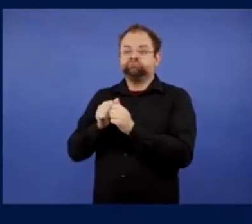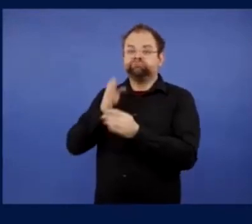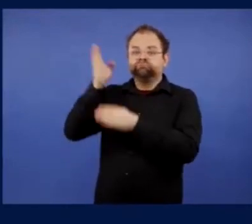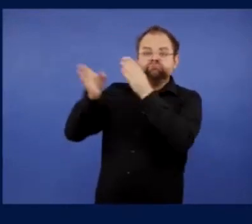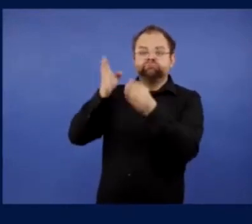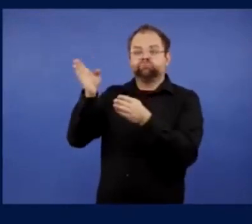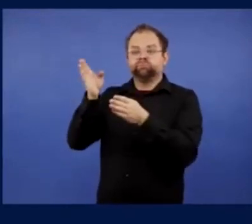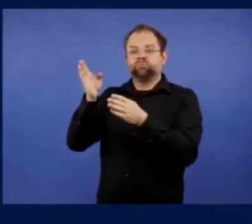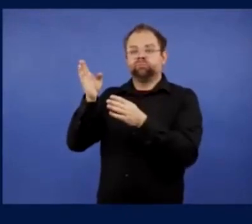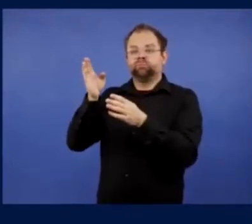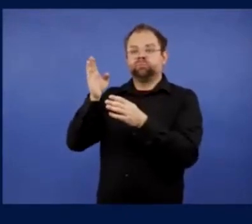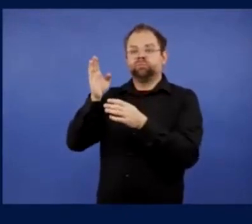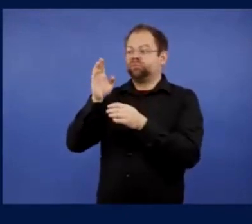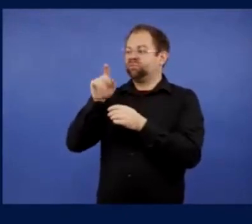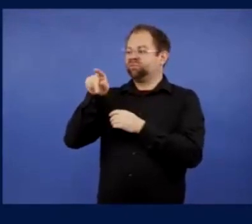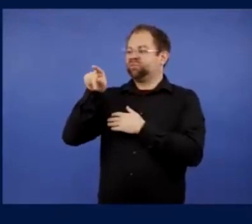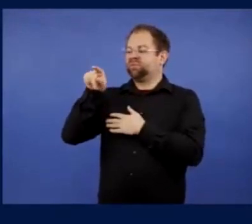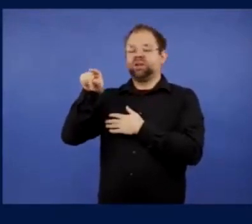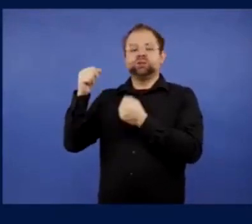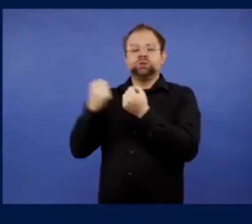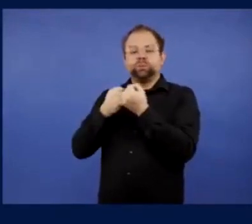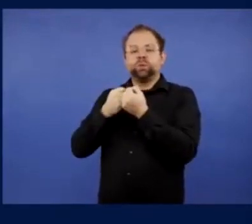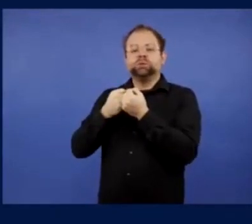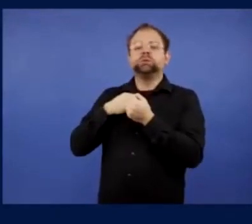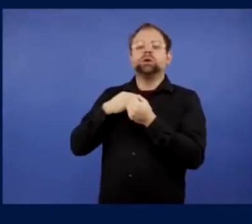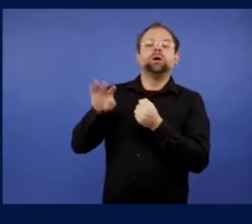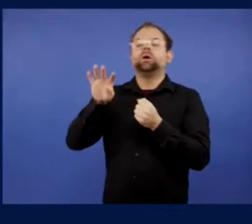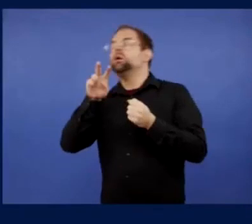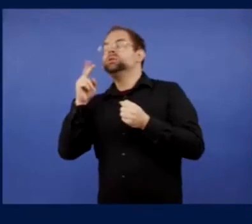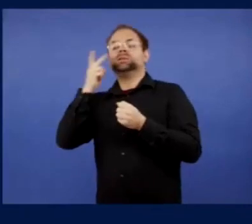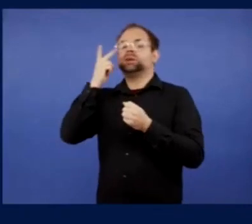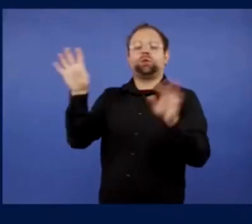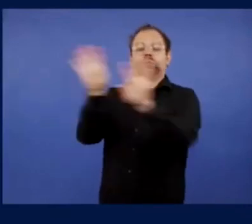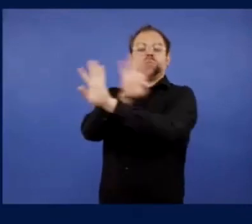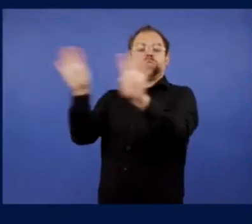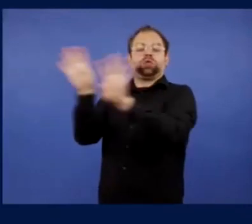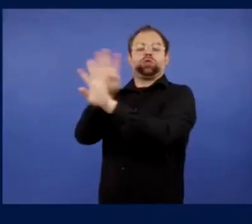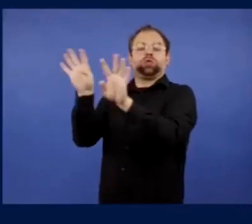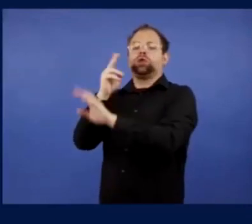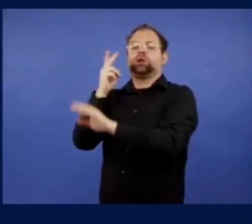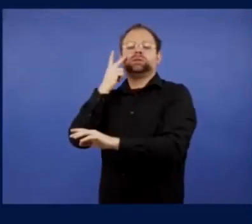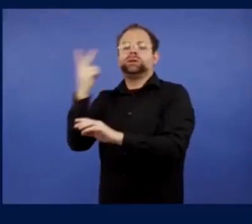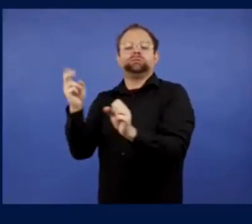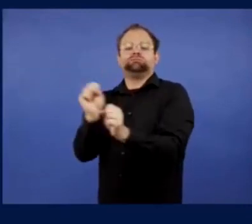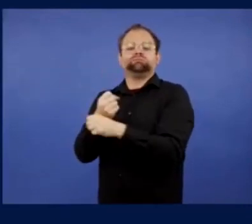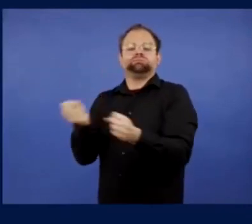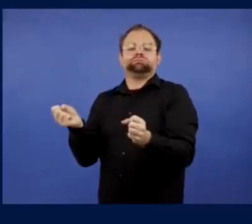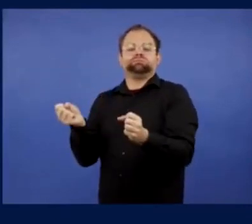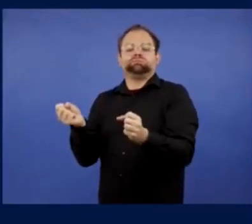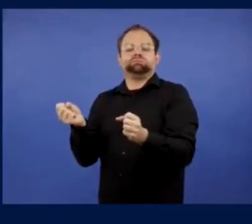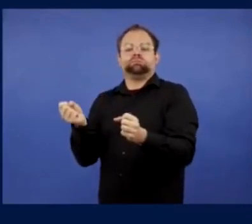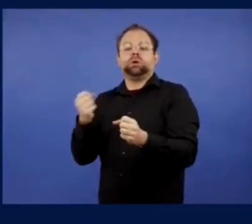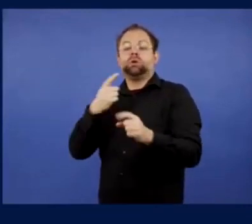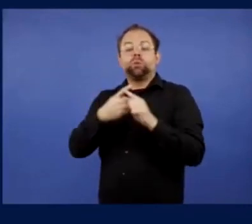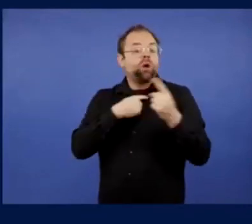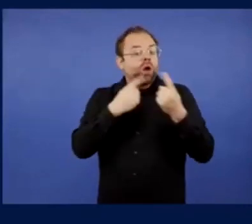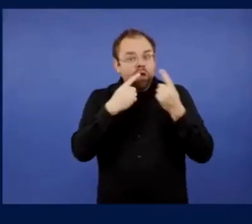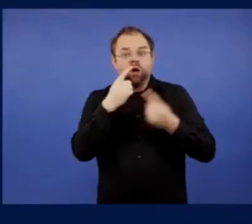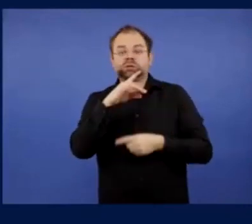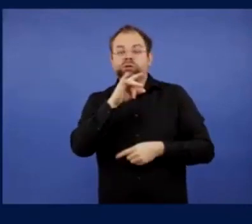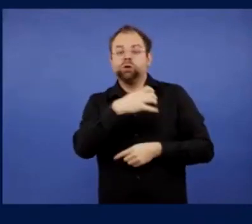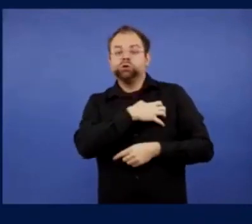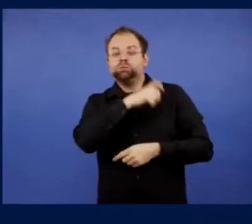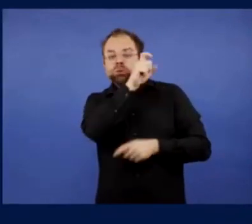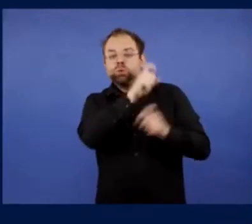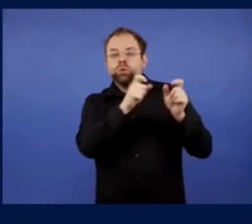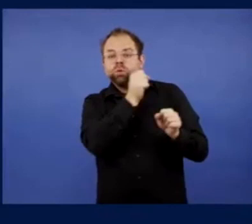how many, have you ever made a plan to go abroad without knowing that, A, the stadium was accessible and,